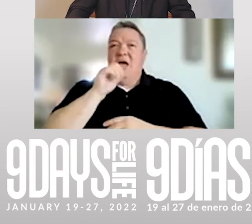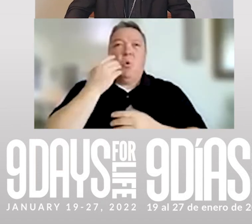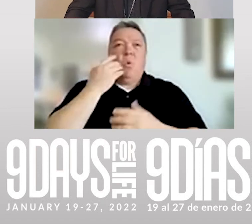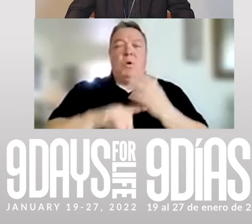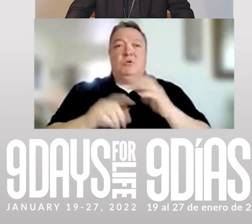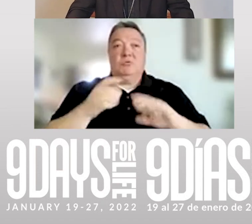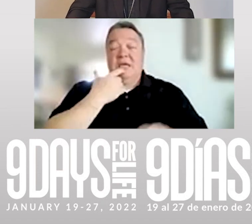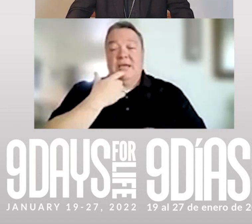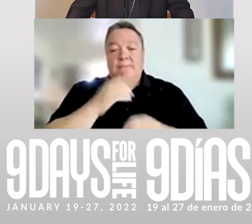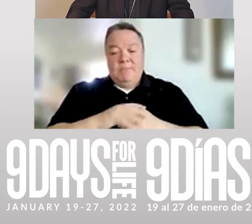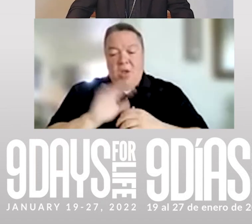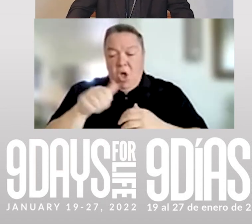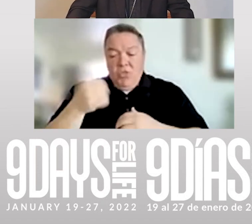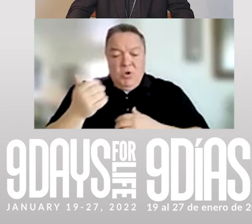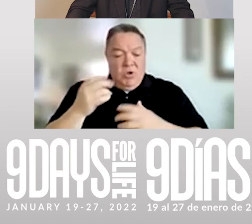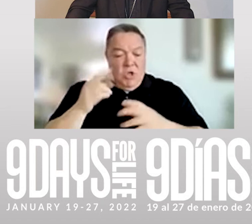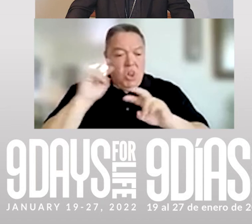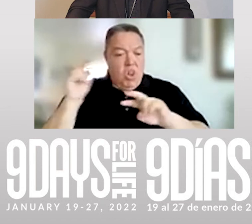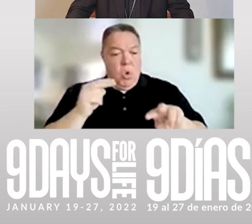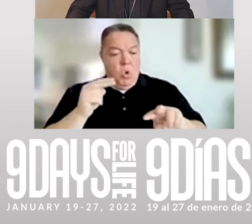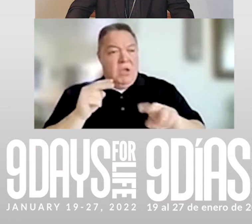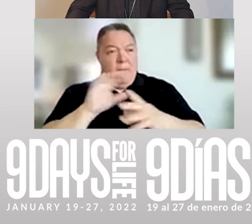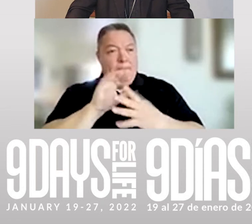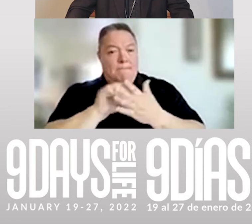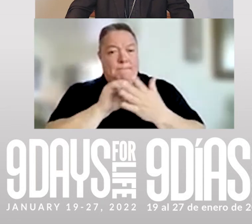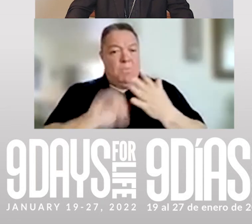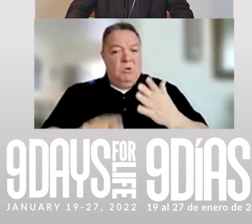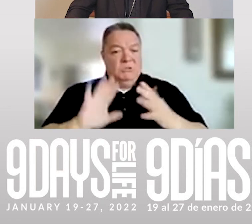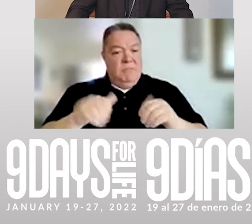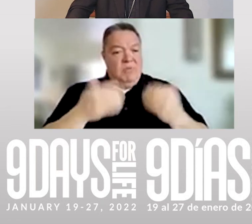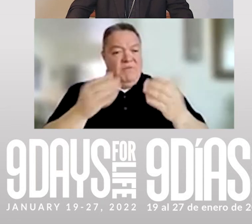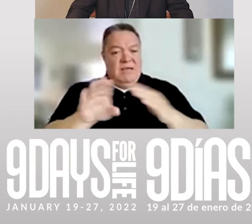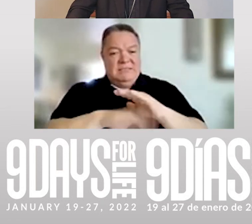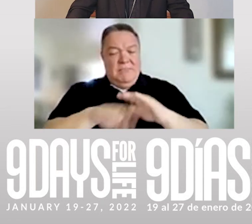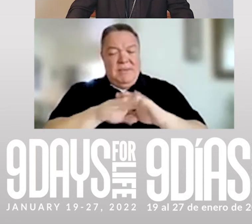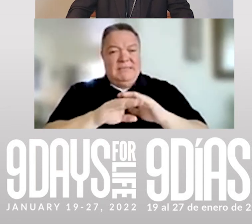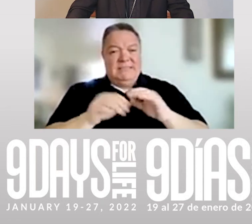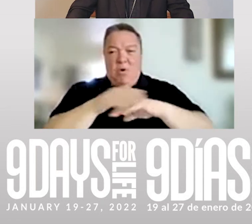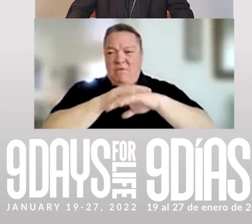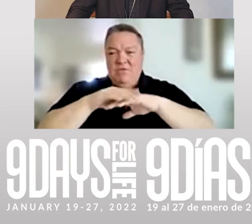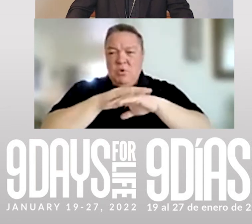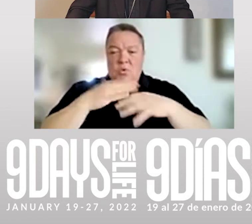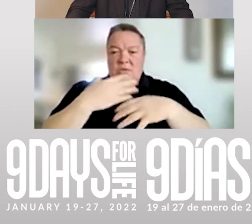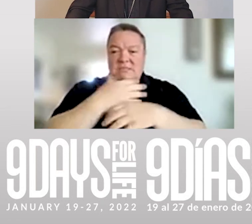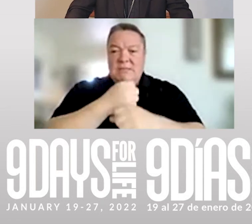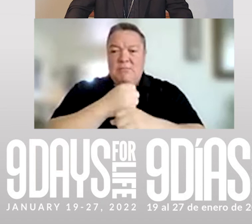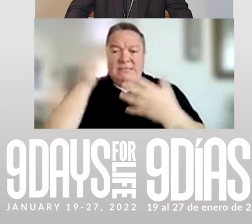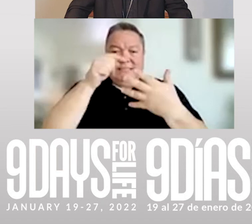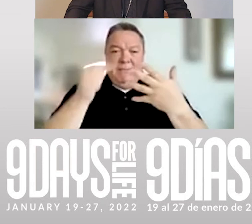Another look at abortion provides a basic overview and summarizes key points.